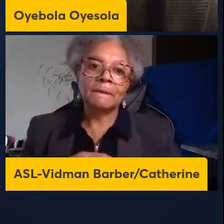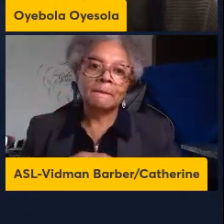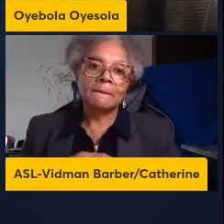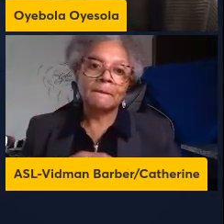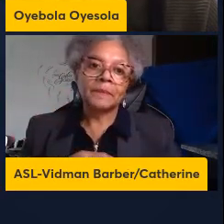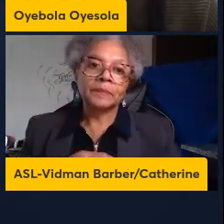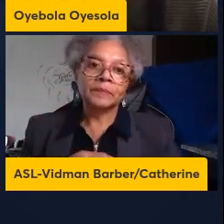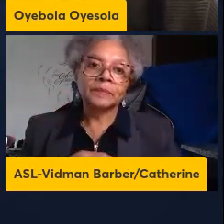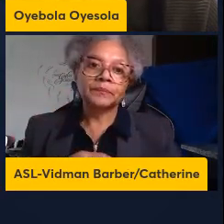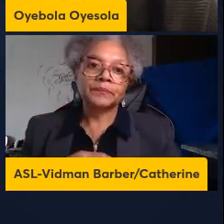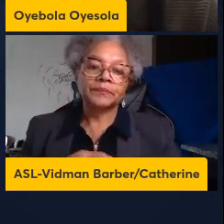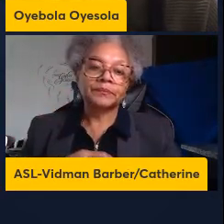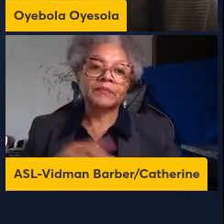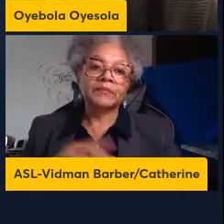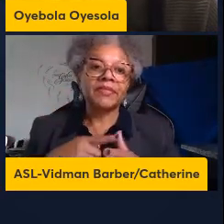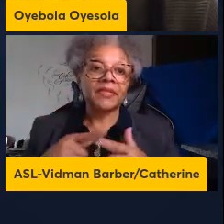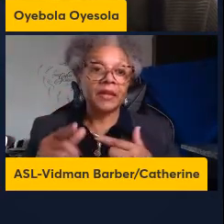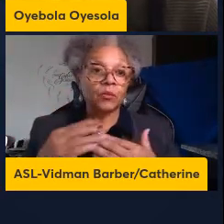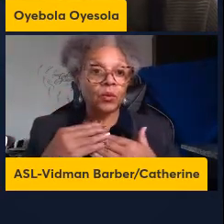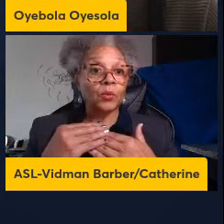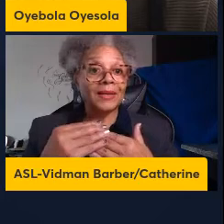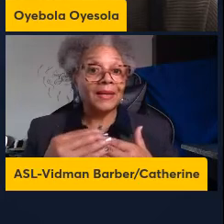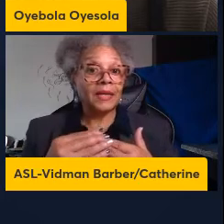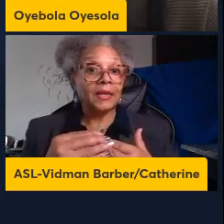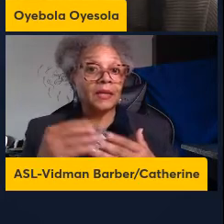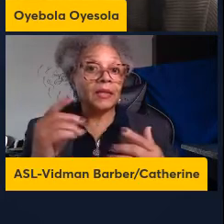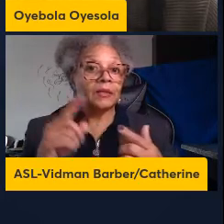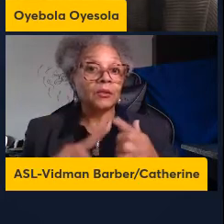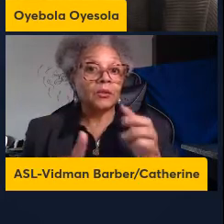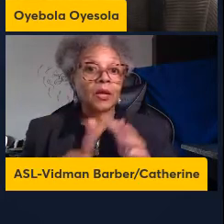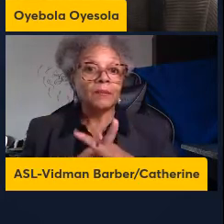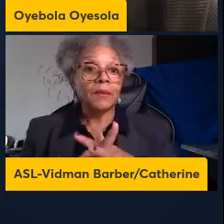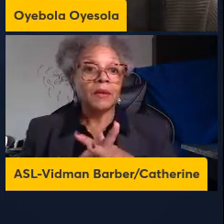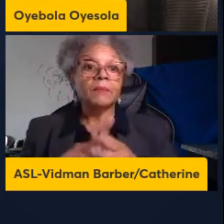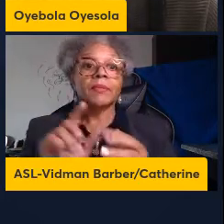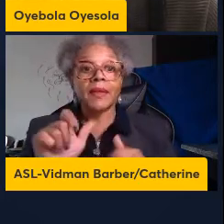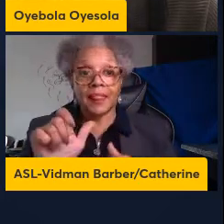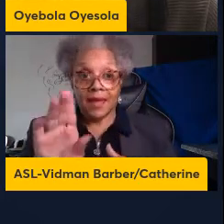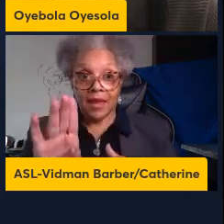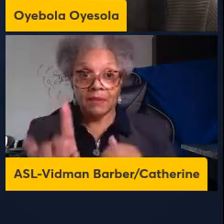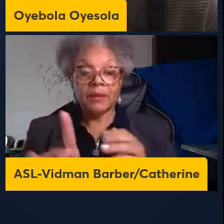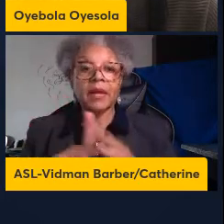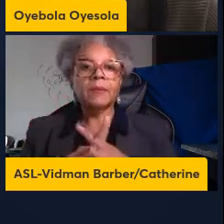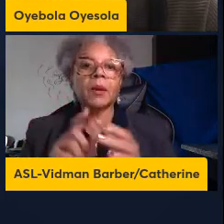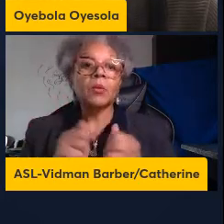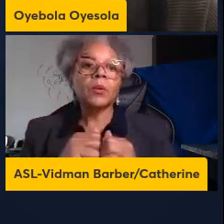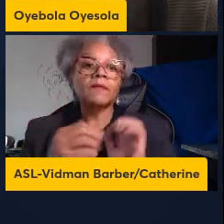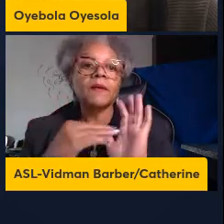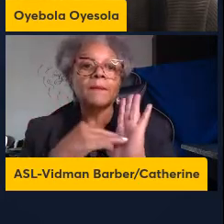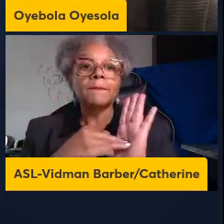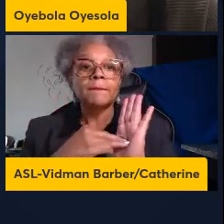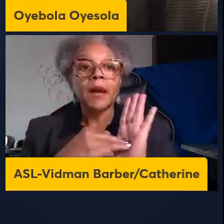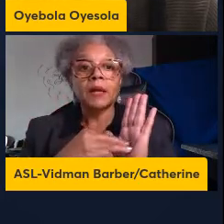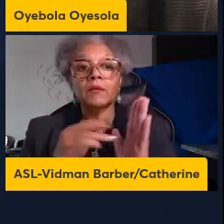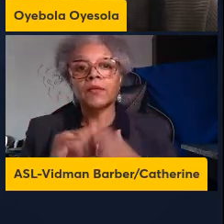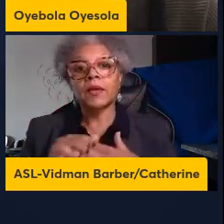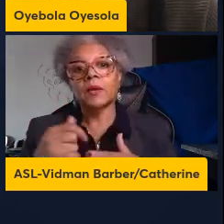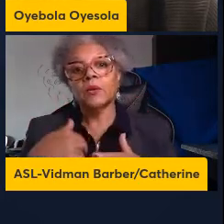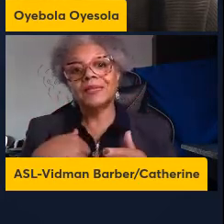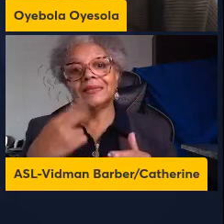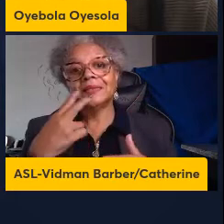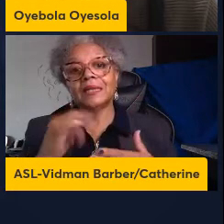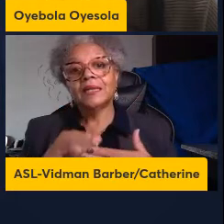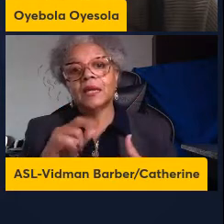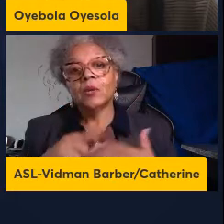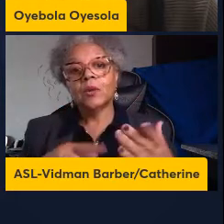this then led us to come up or let the lab to come up with this model whereby we think that really